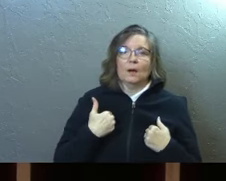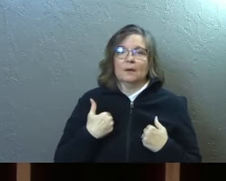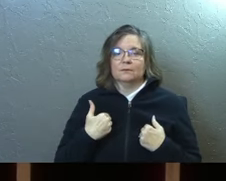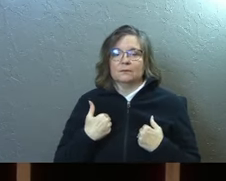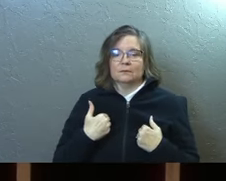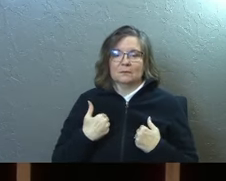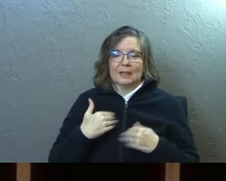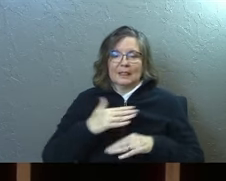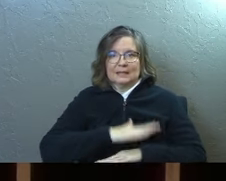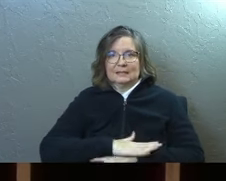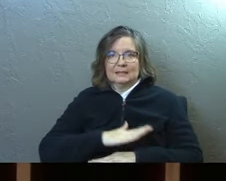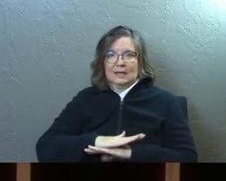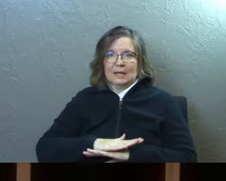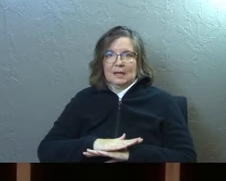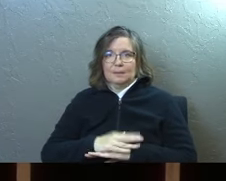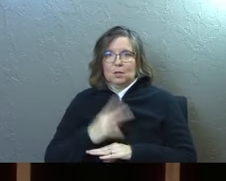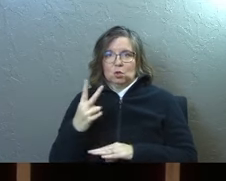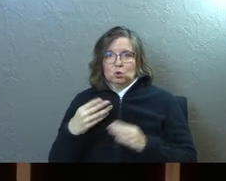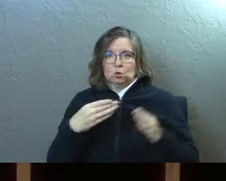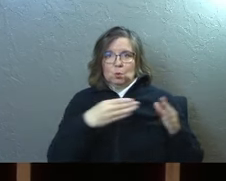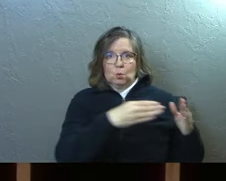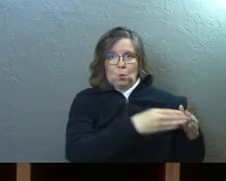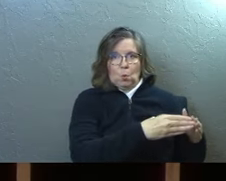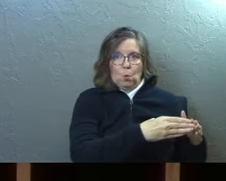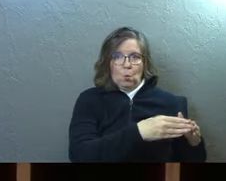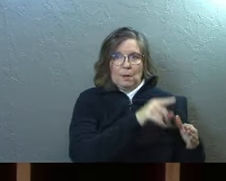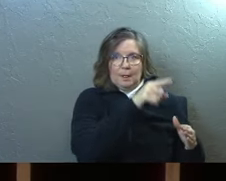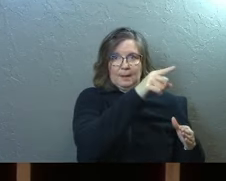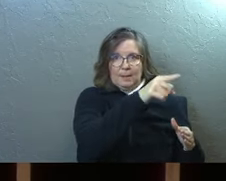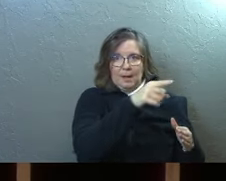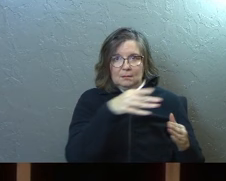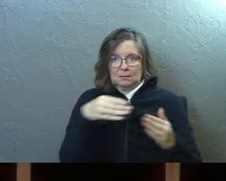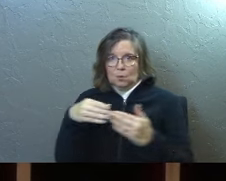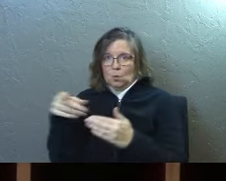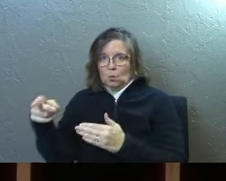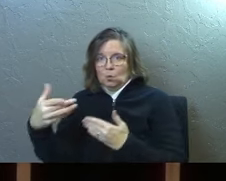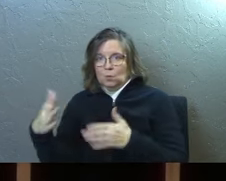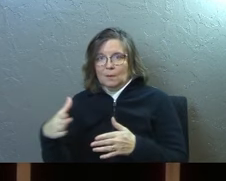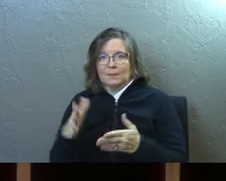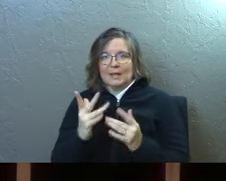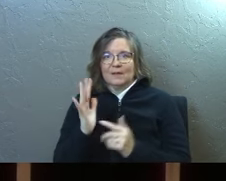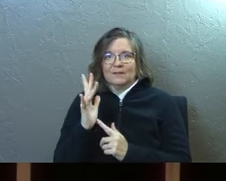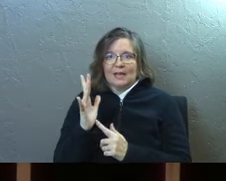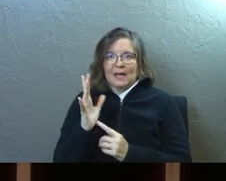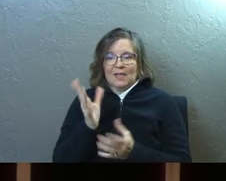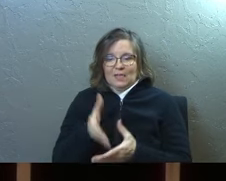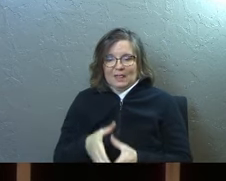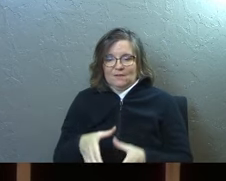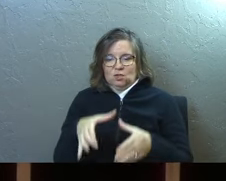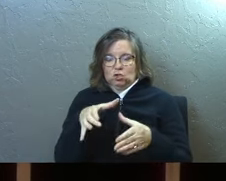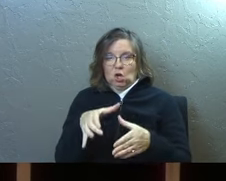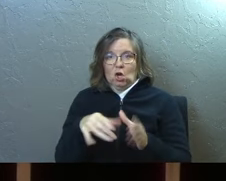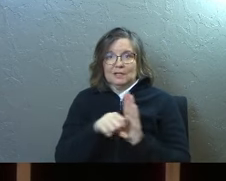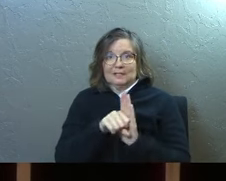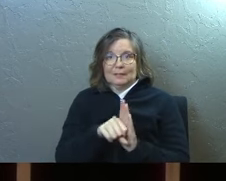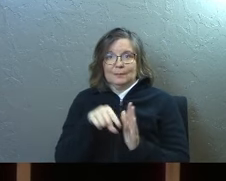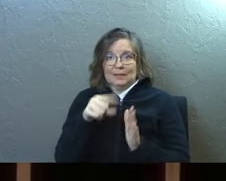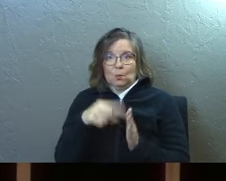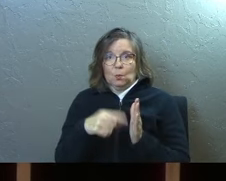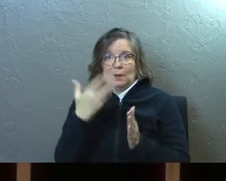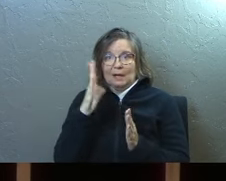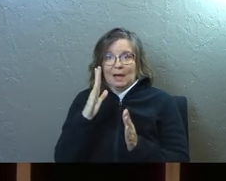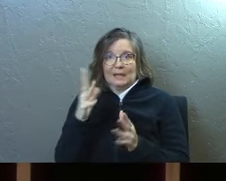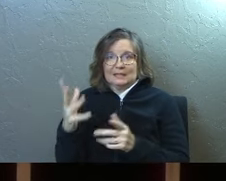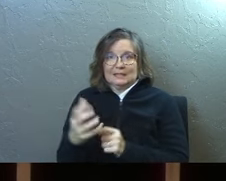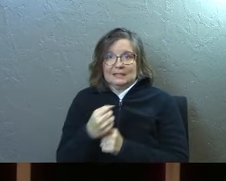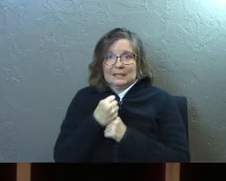we've got these tables in the back two corners of the room. And they've got candles on them. And they've got a little jar in the center to symbolize that this is what